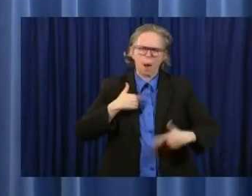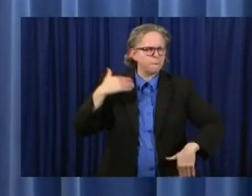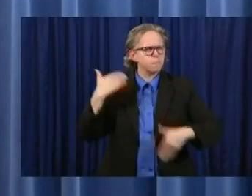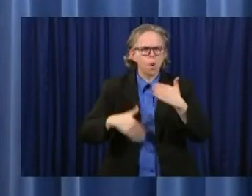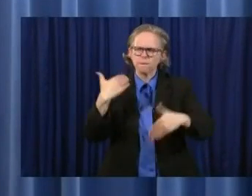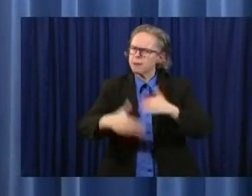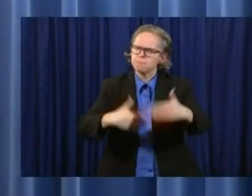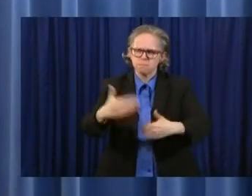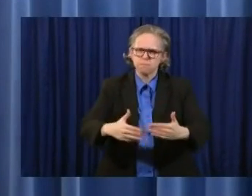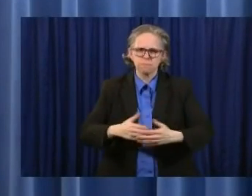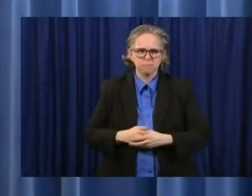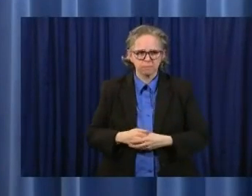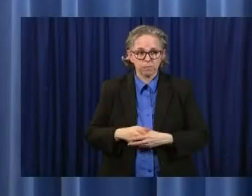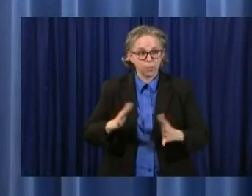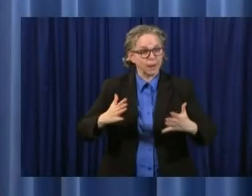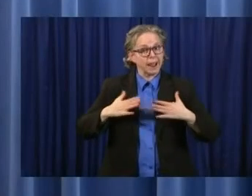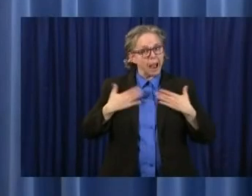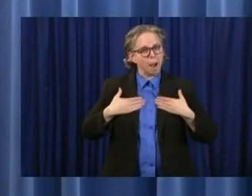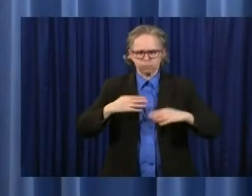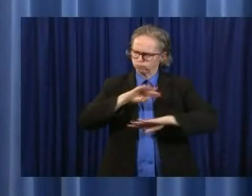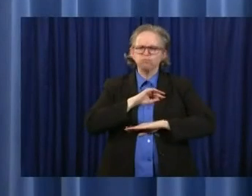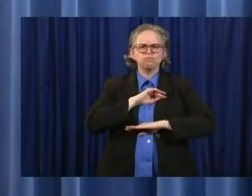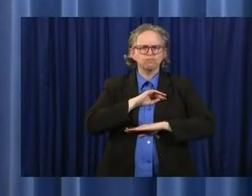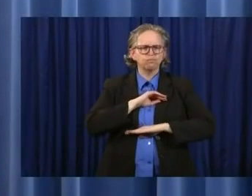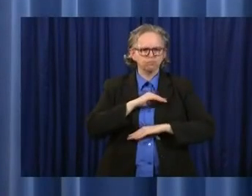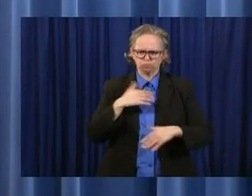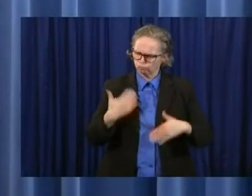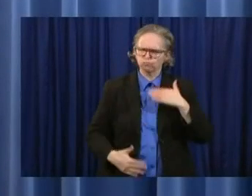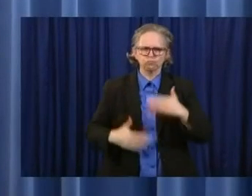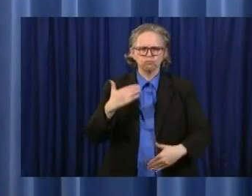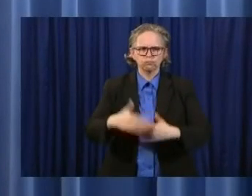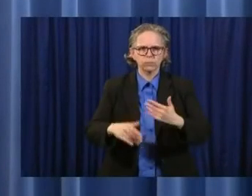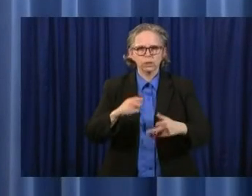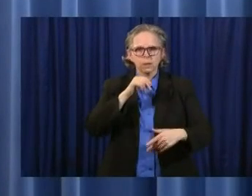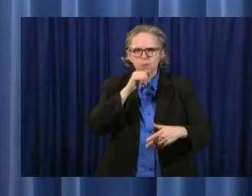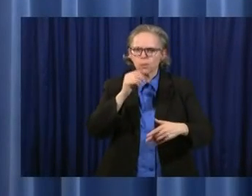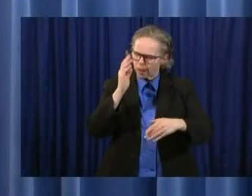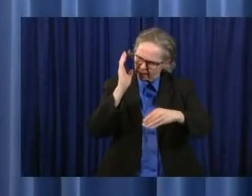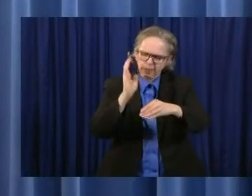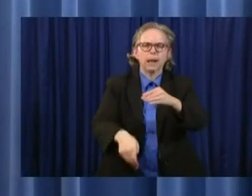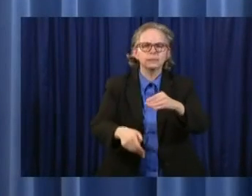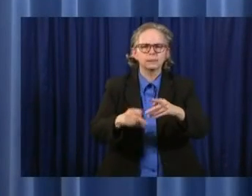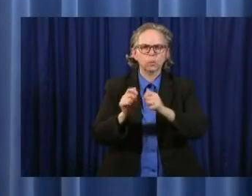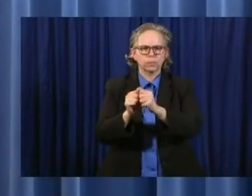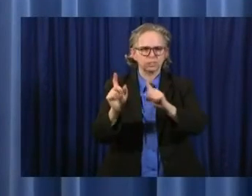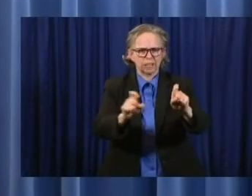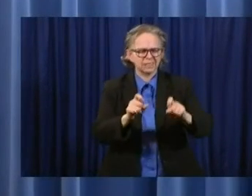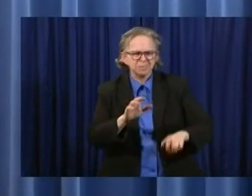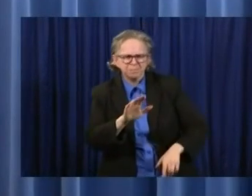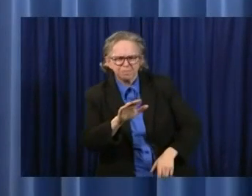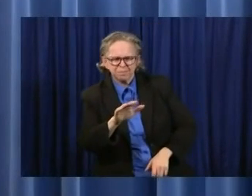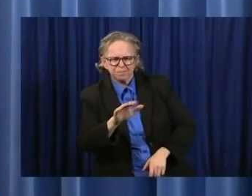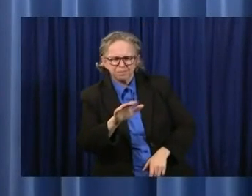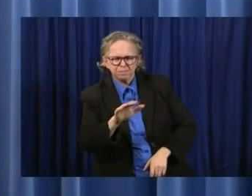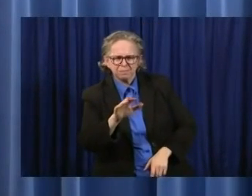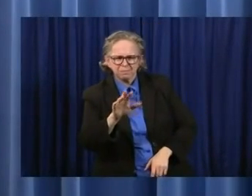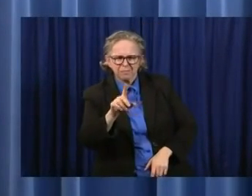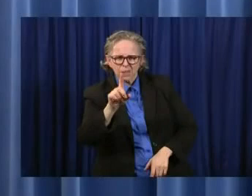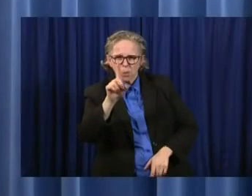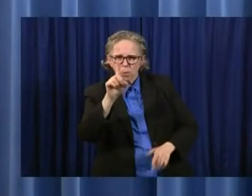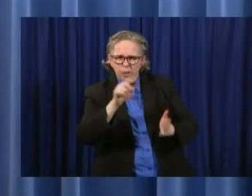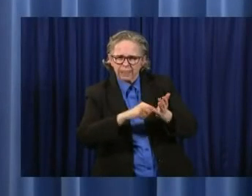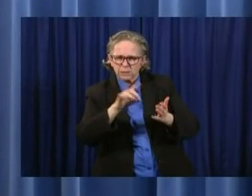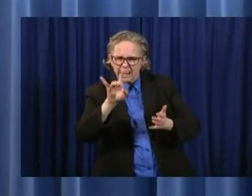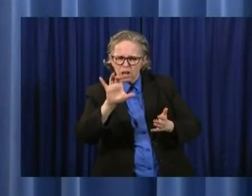happy where we are, and, uh, we're going to get it done. Governor, how many of the 1,800 contact tracers have